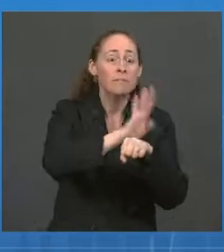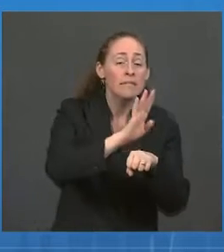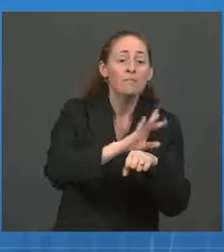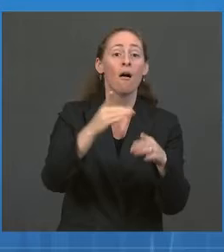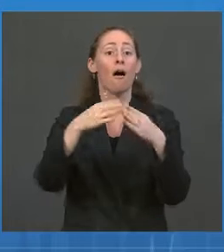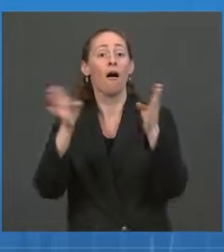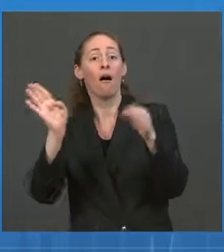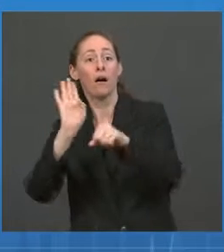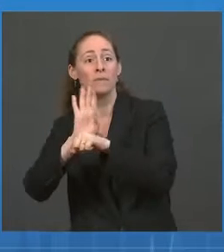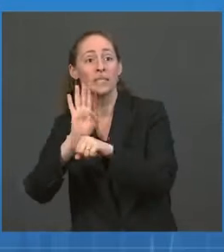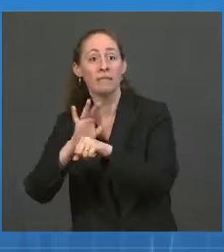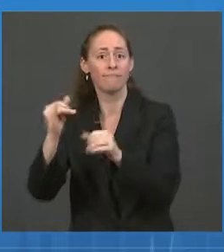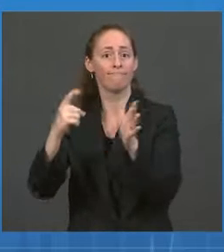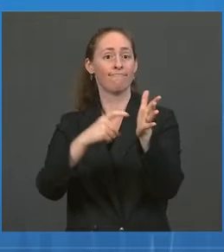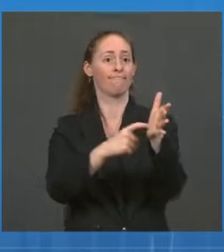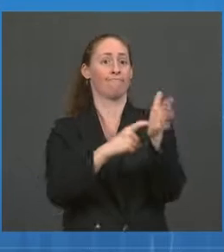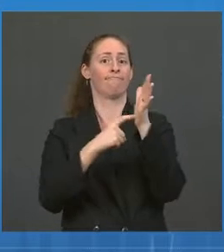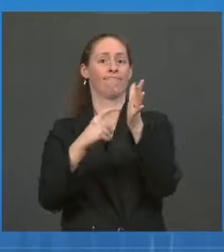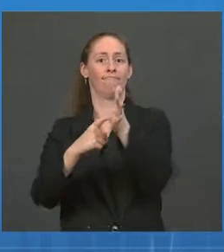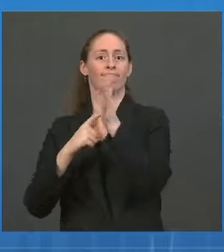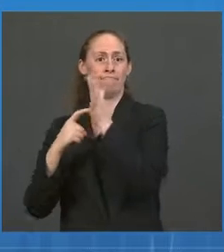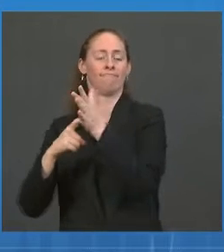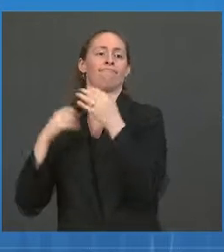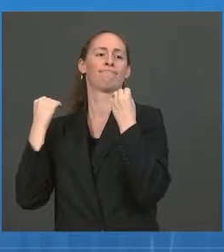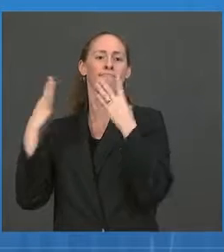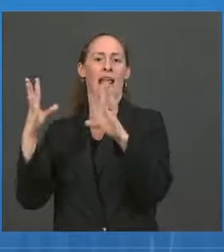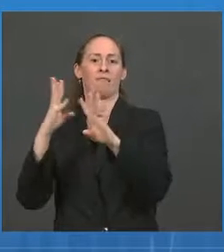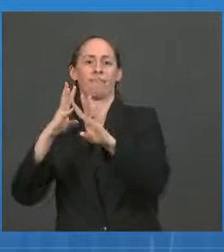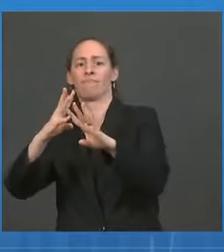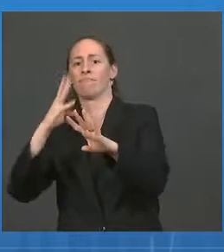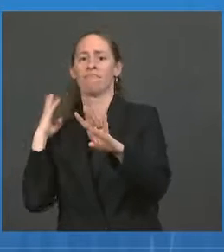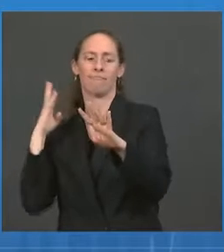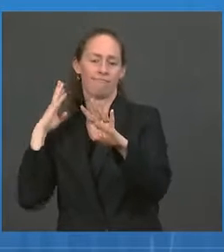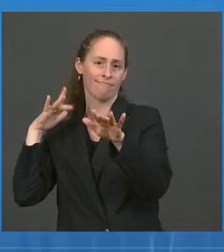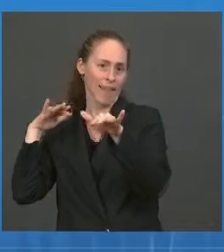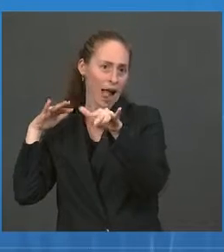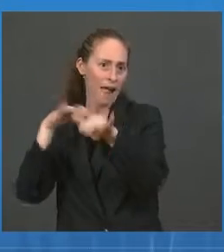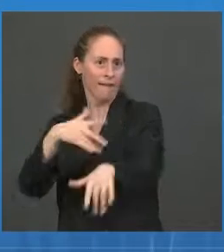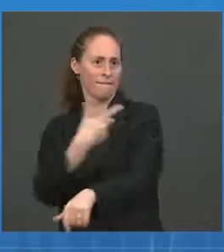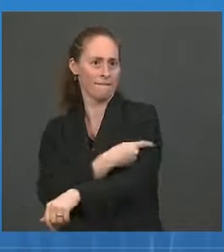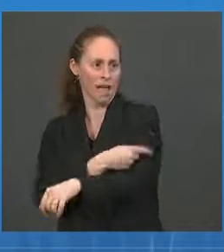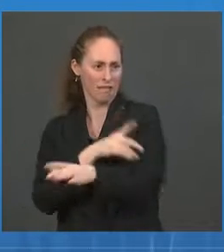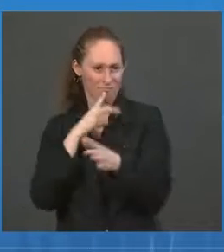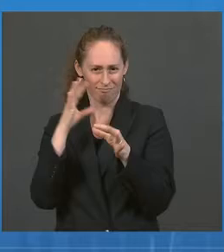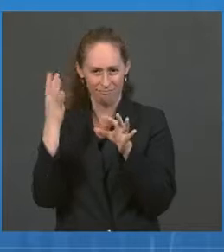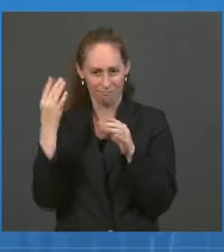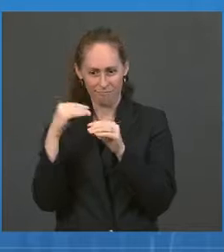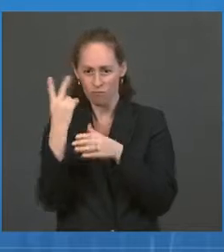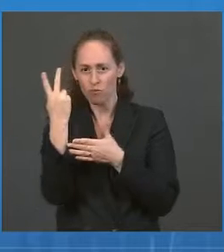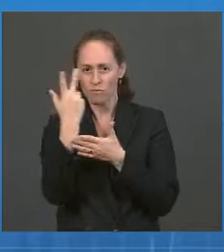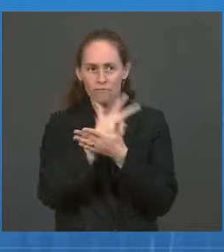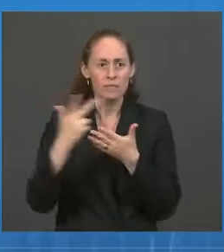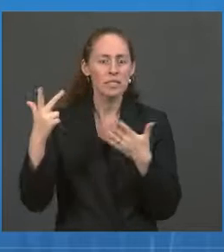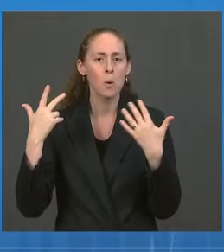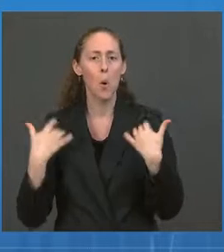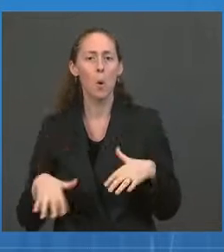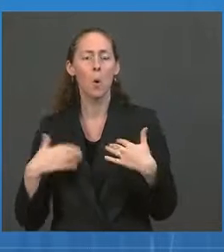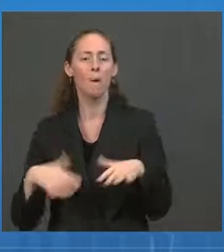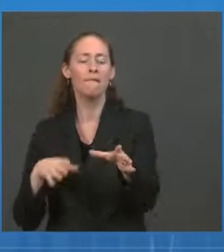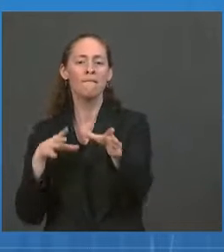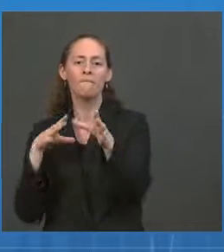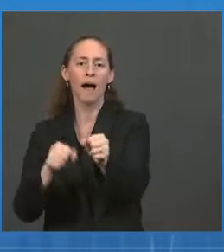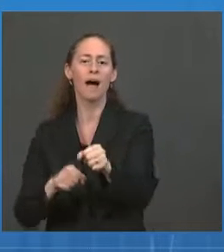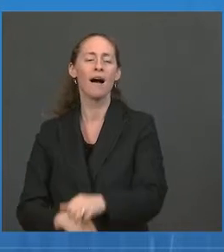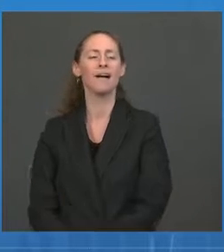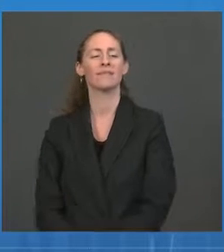have seen their vaccination rates increase by double digits in just the few weeks. And early adopters of vaccination